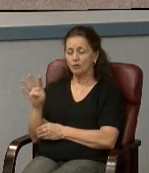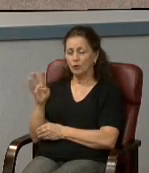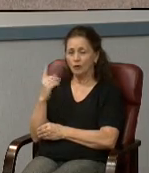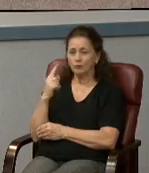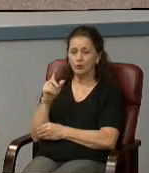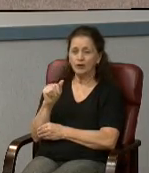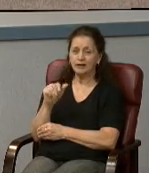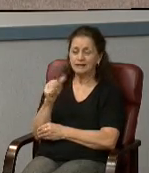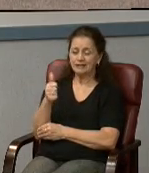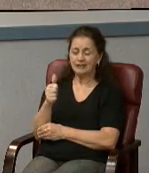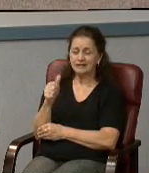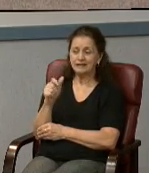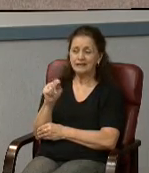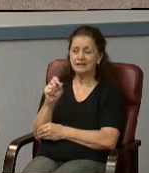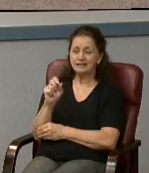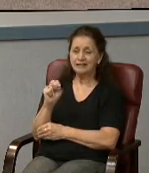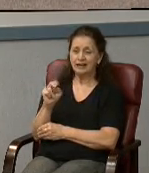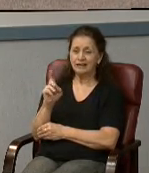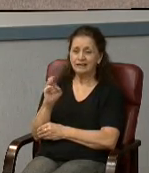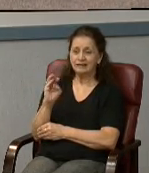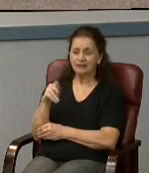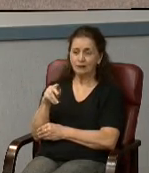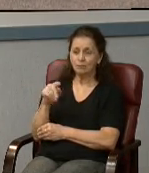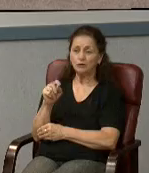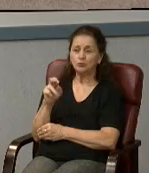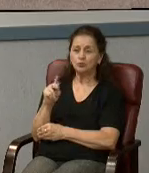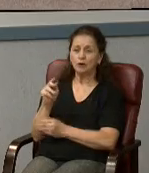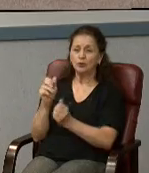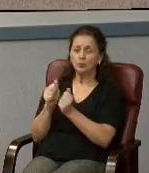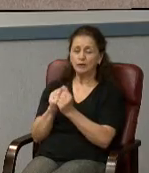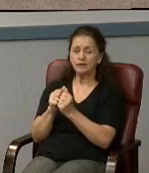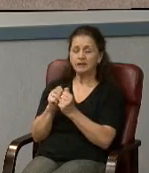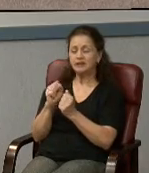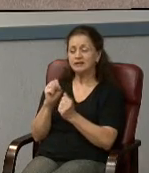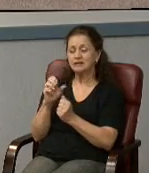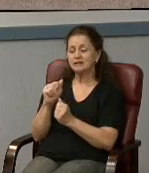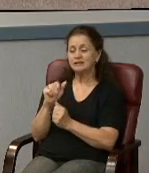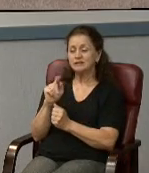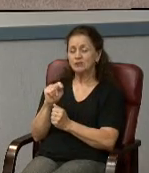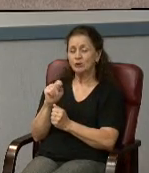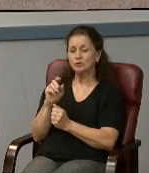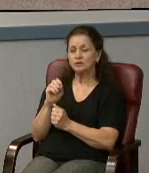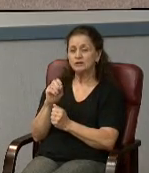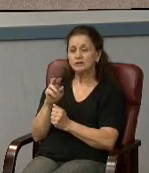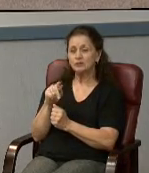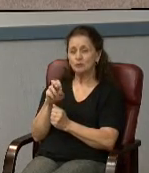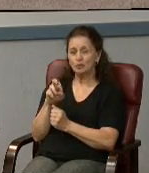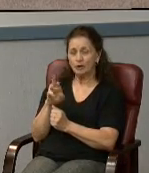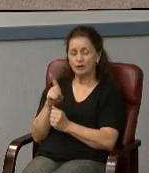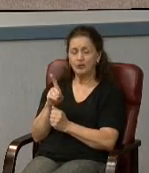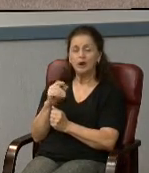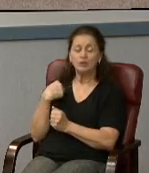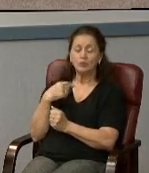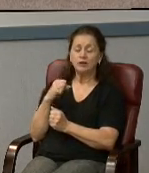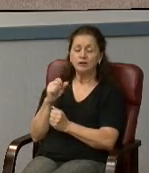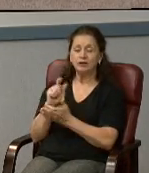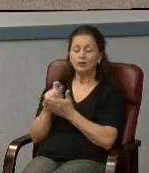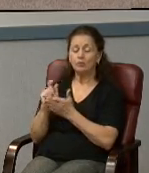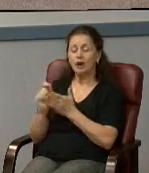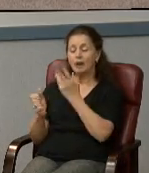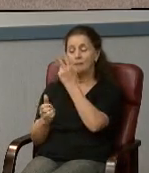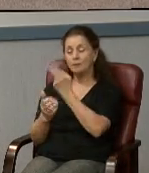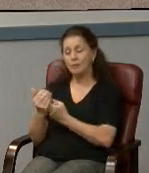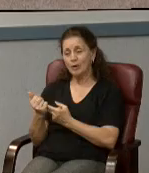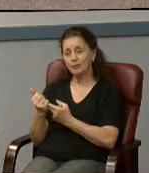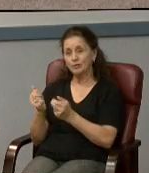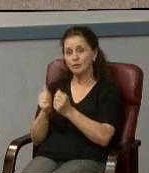10-ton dump truck with salt spreader. And so we were able to ride both of these contracts and I feel get a